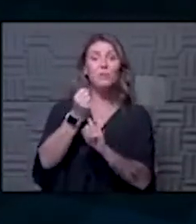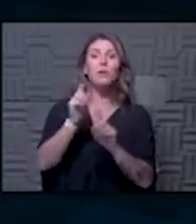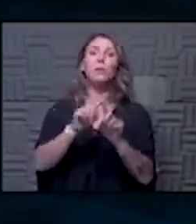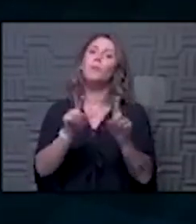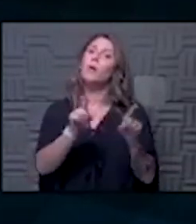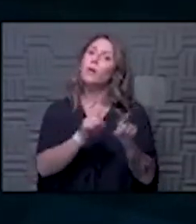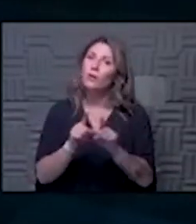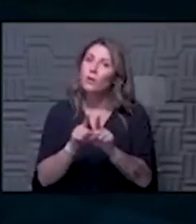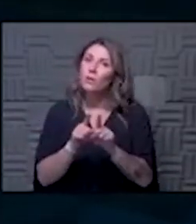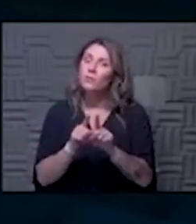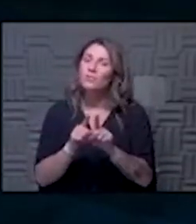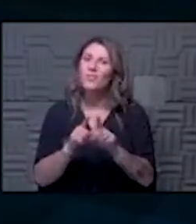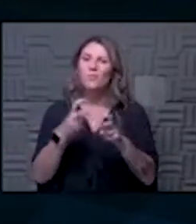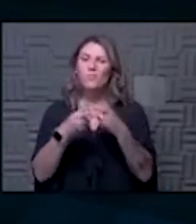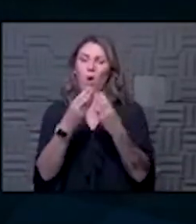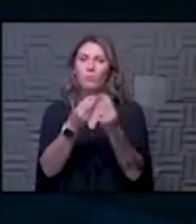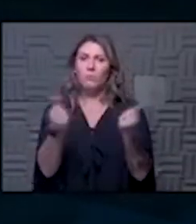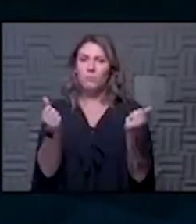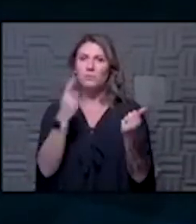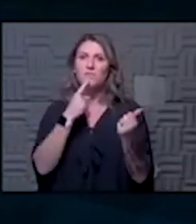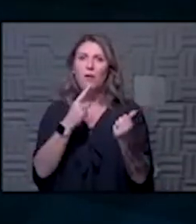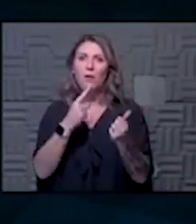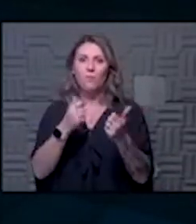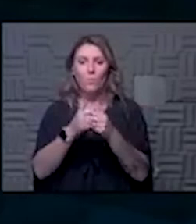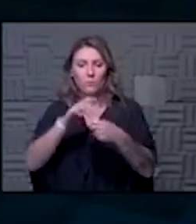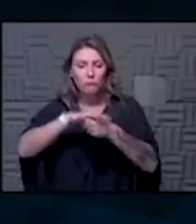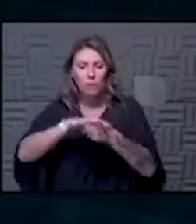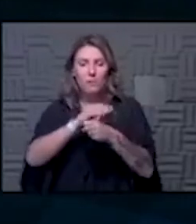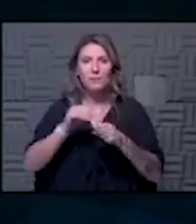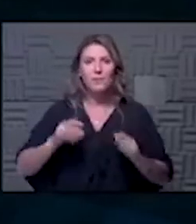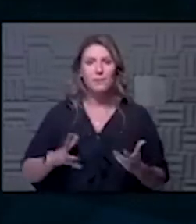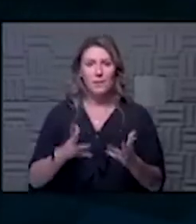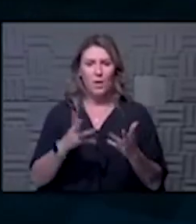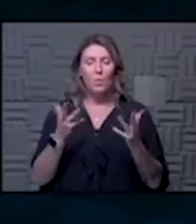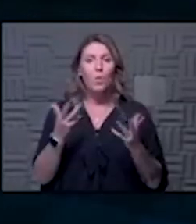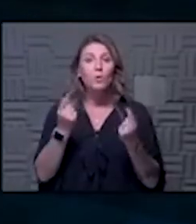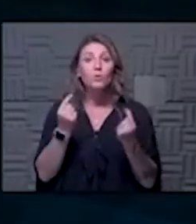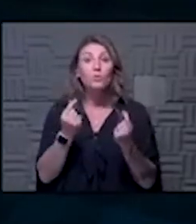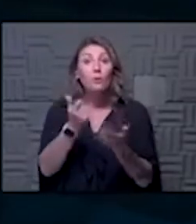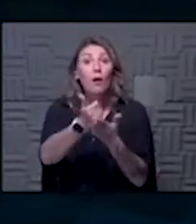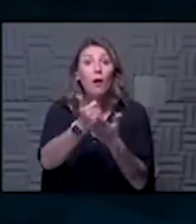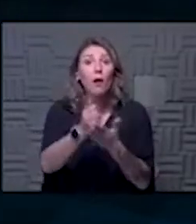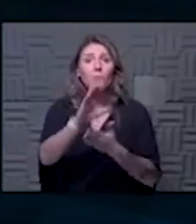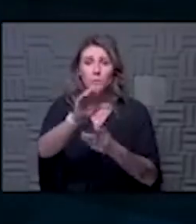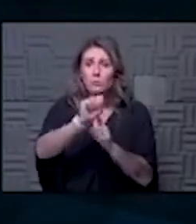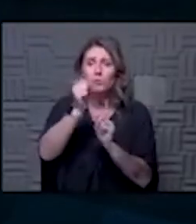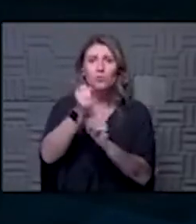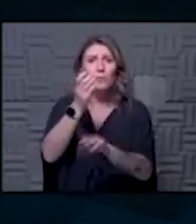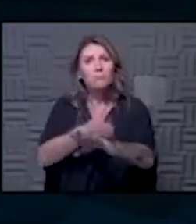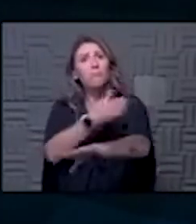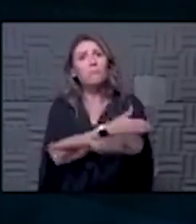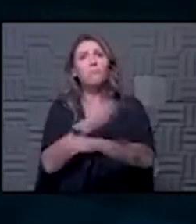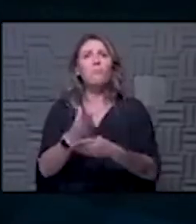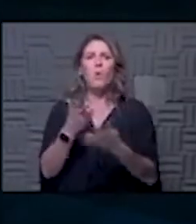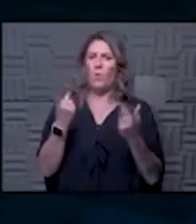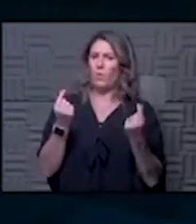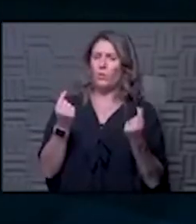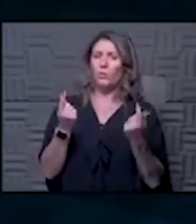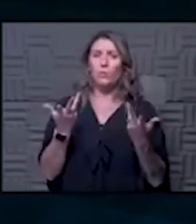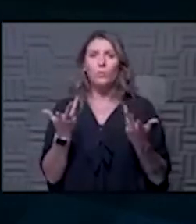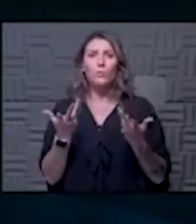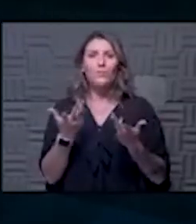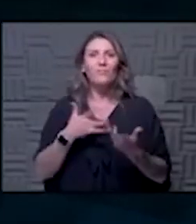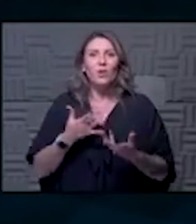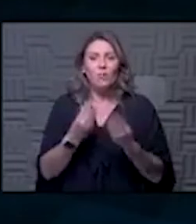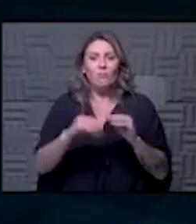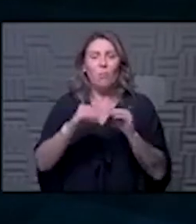try to help them problem solve that stress and anxiety what can we do to help what can we make your situation better what can we do to make you feel more safe